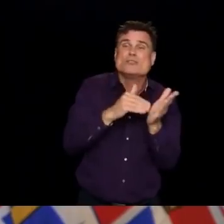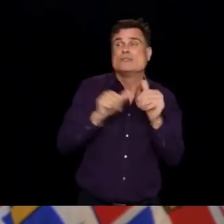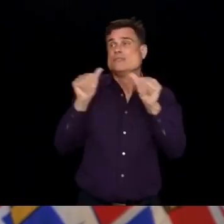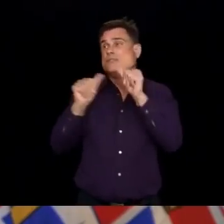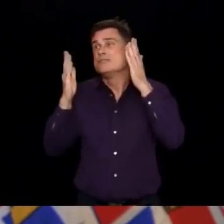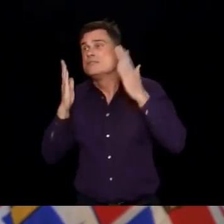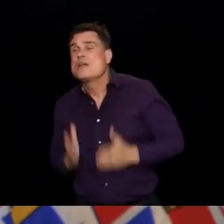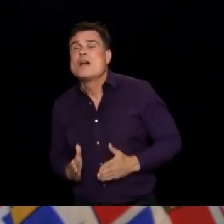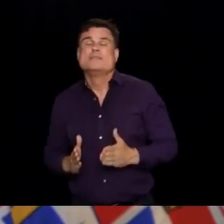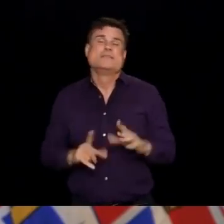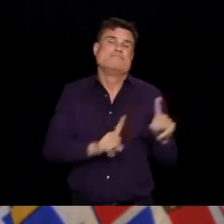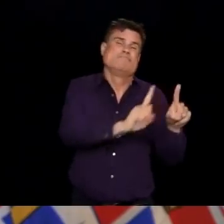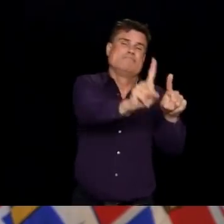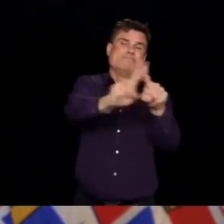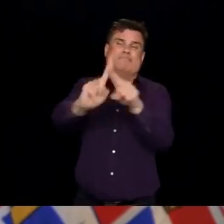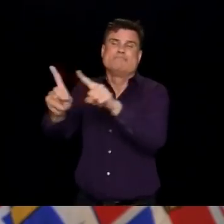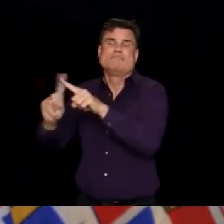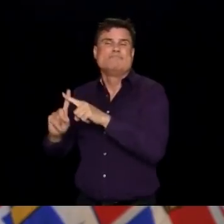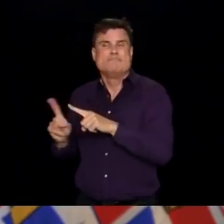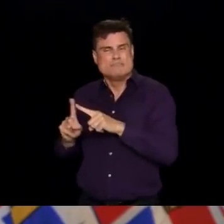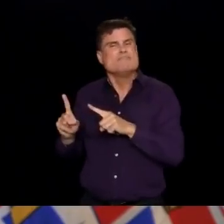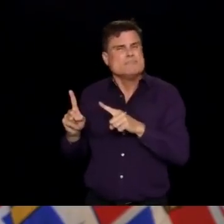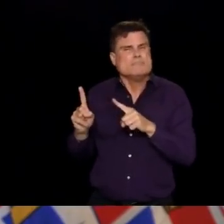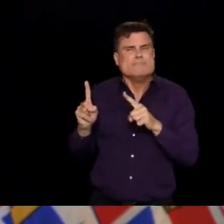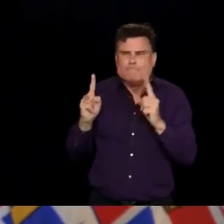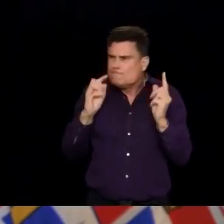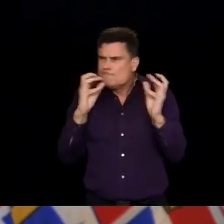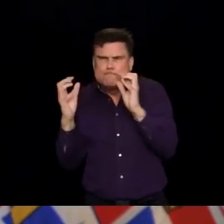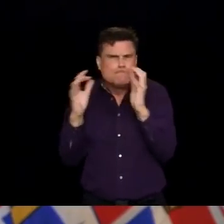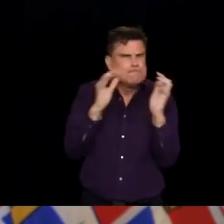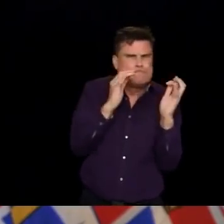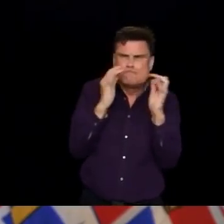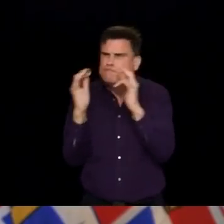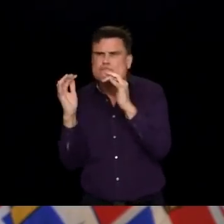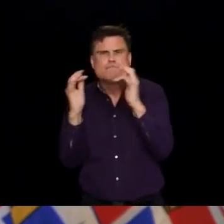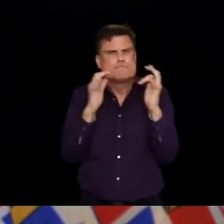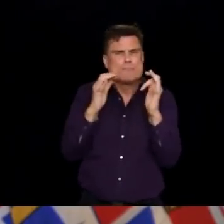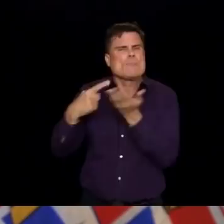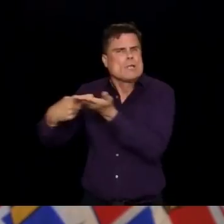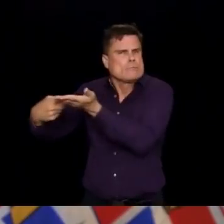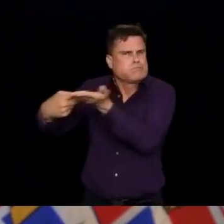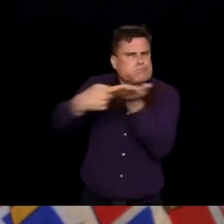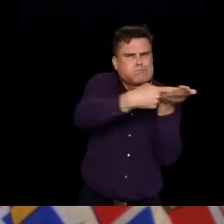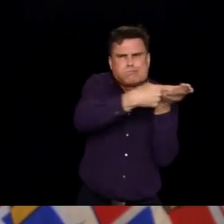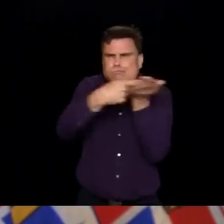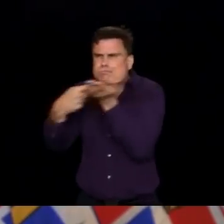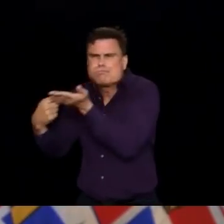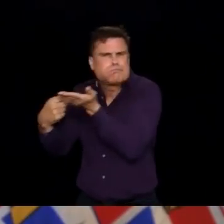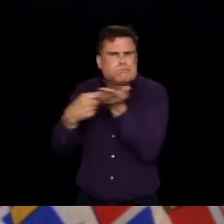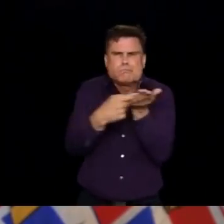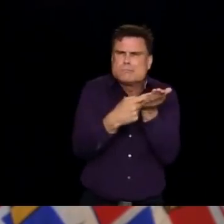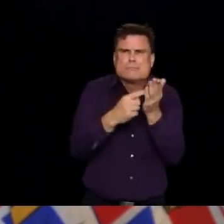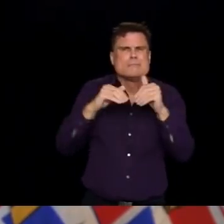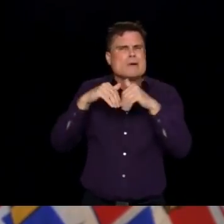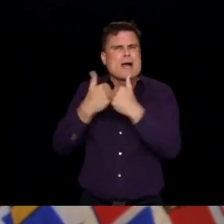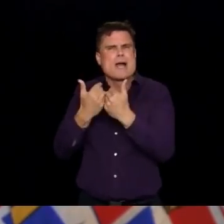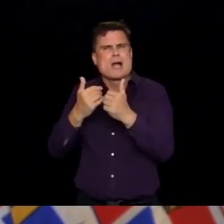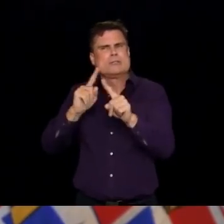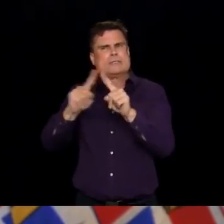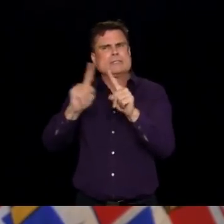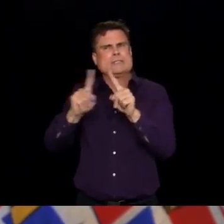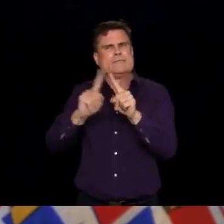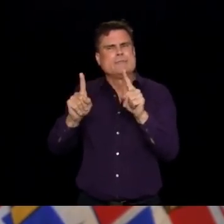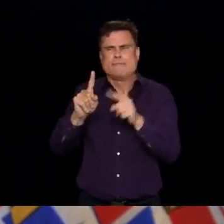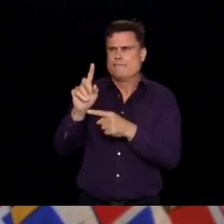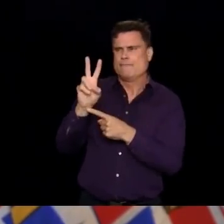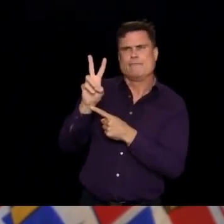where we have these discussions. We have had many of these discussions around influenza in particular, but certainly other ones as well.